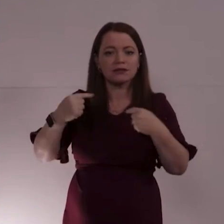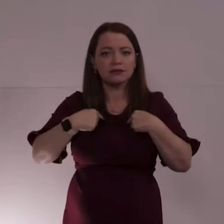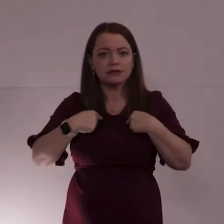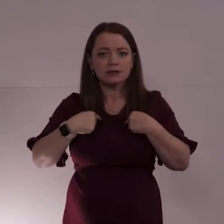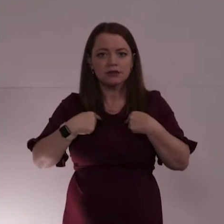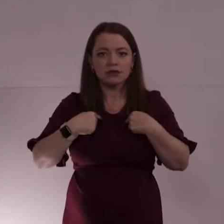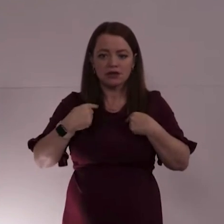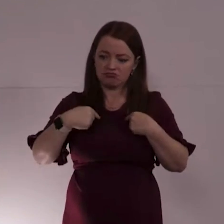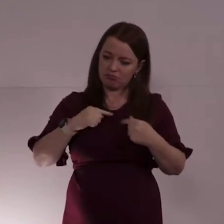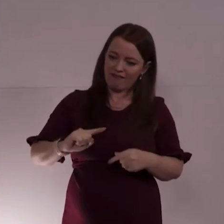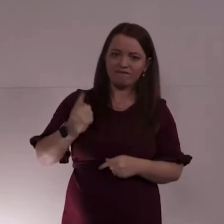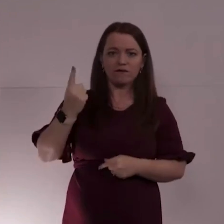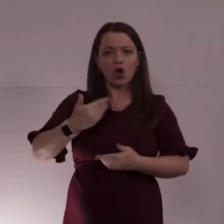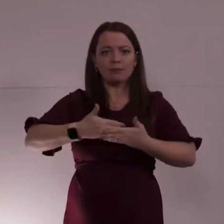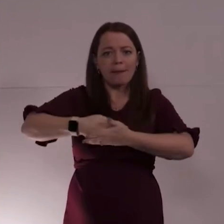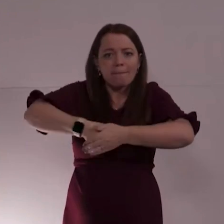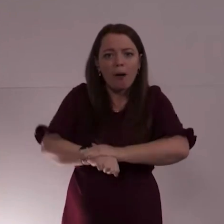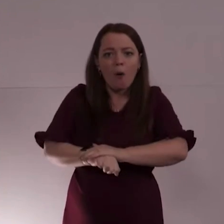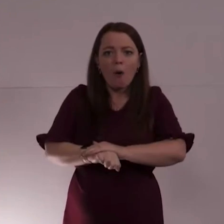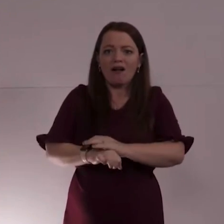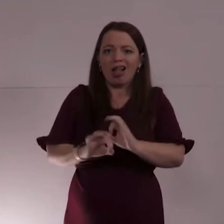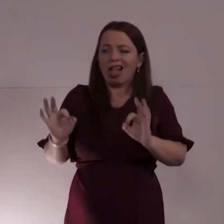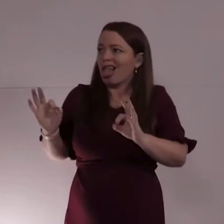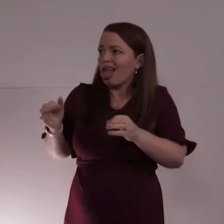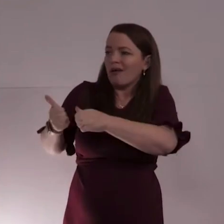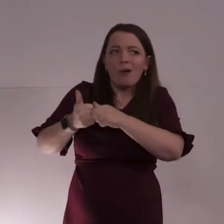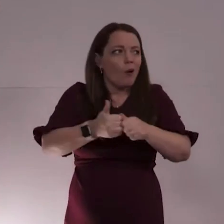when I had my first baby and nowhere else to turn.